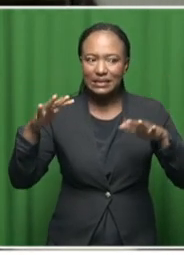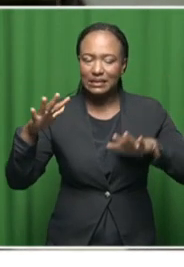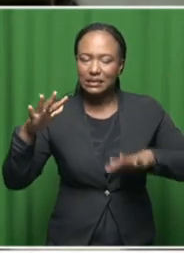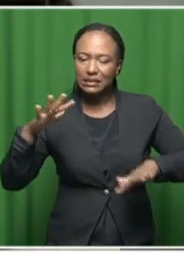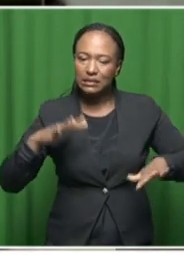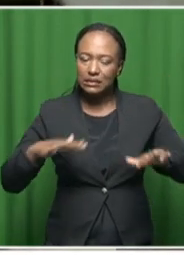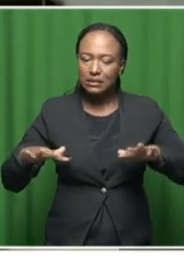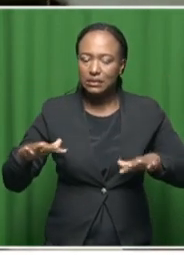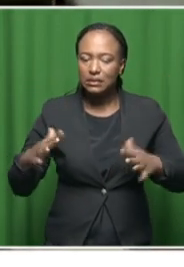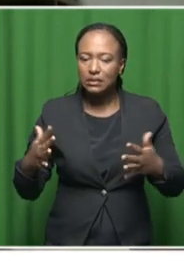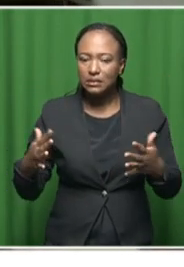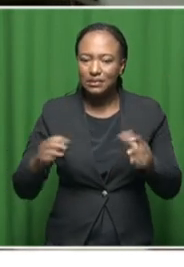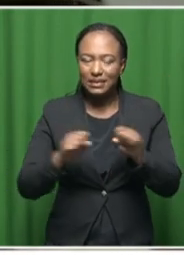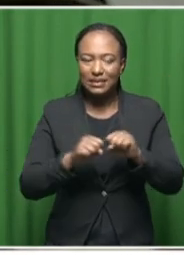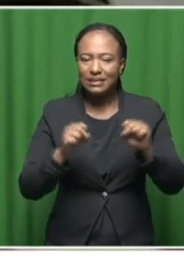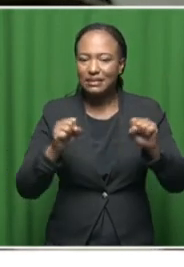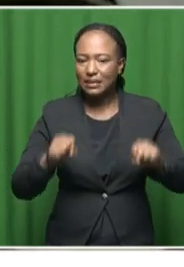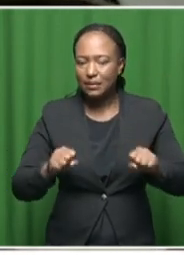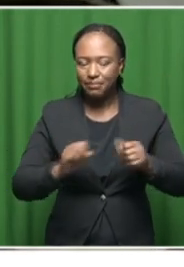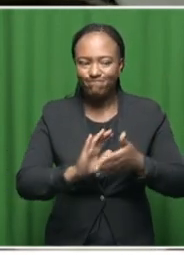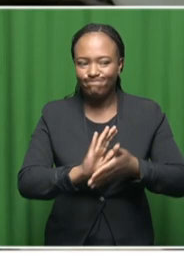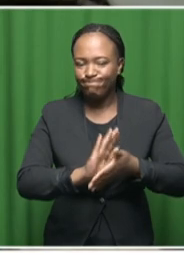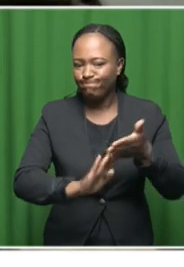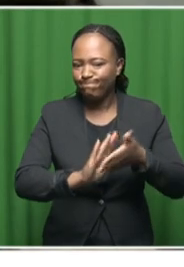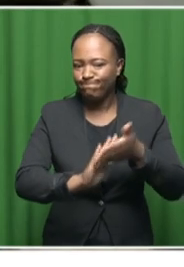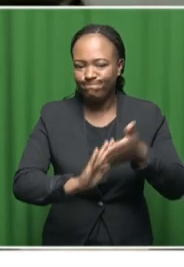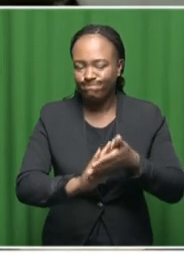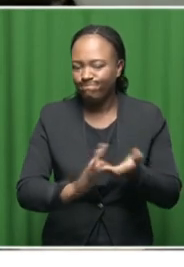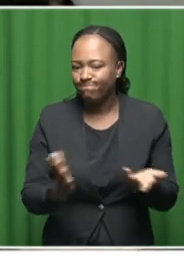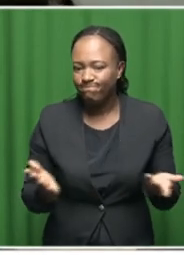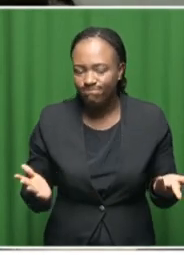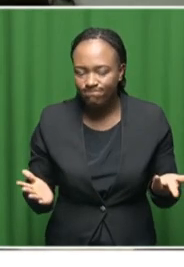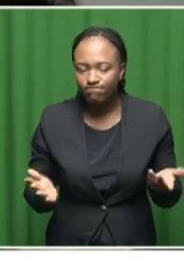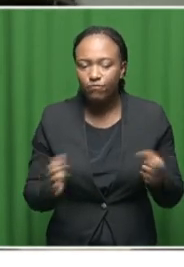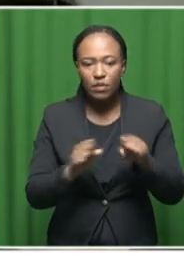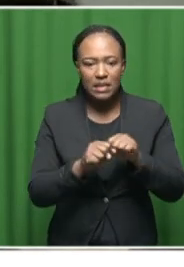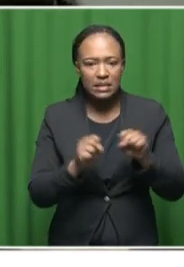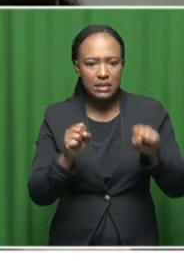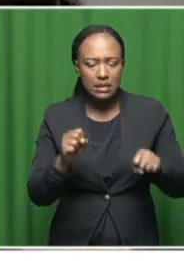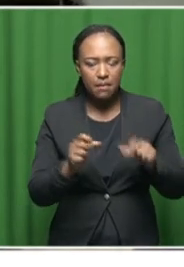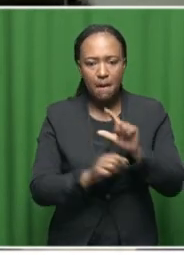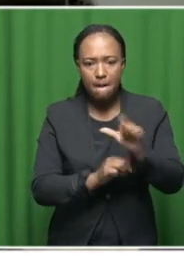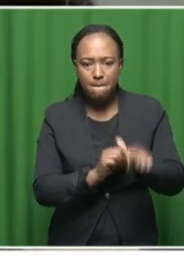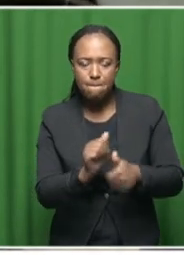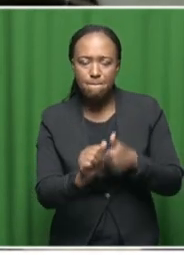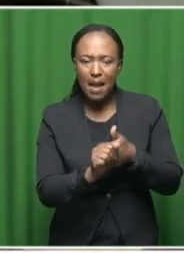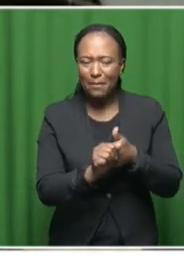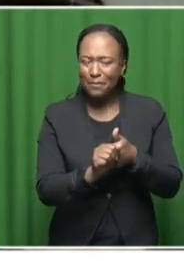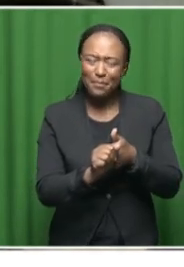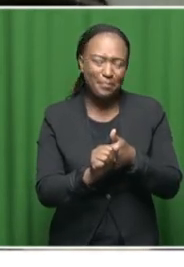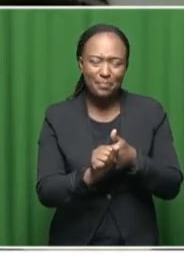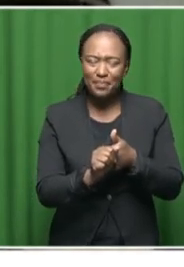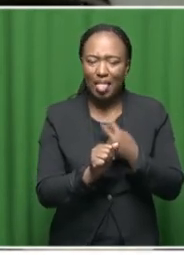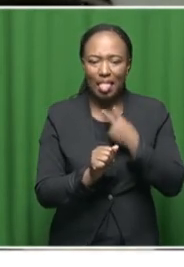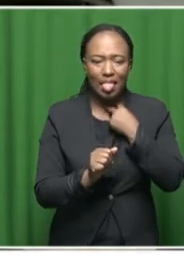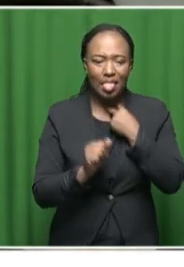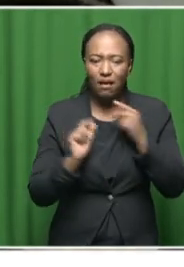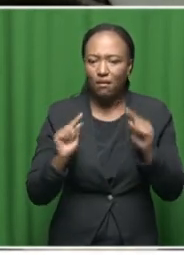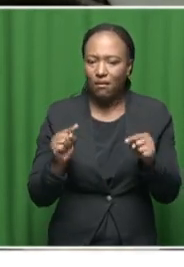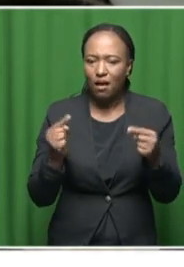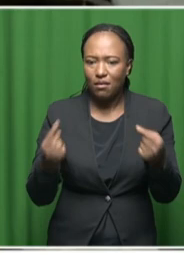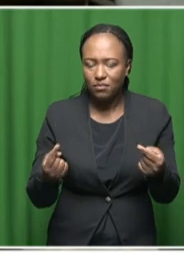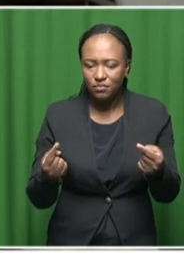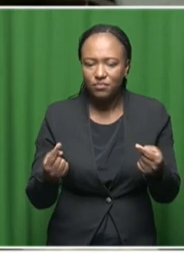systems is just gone. Your systems that need to back up just can't keep up with it. You have